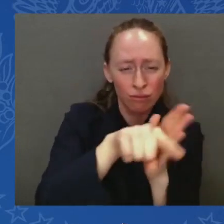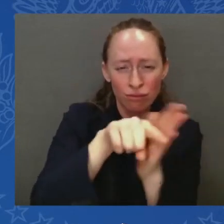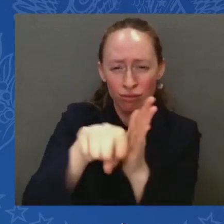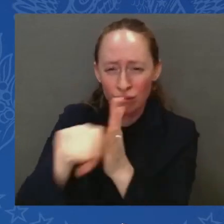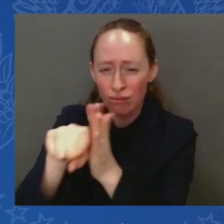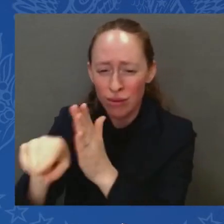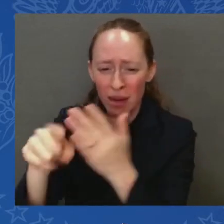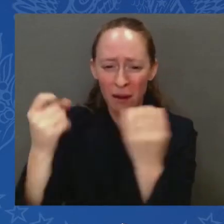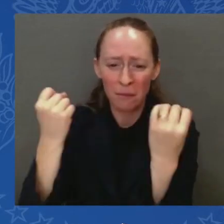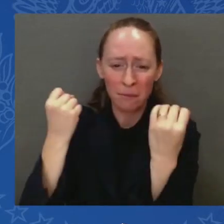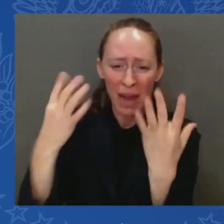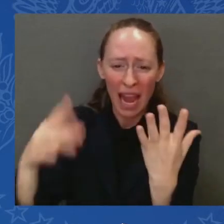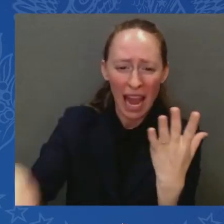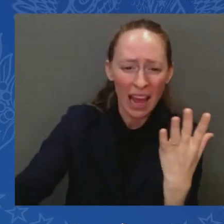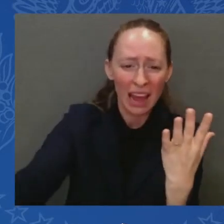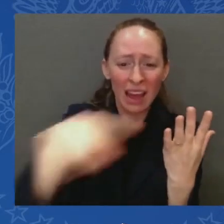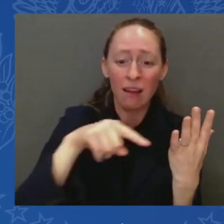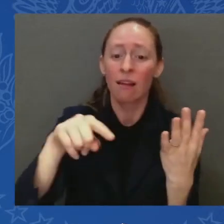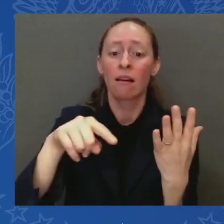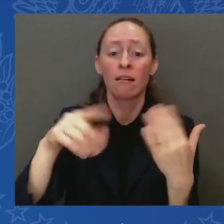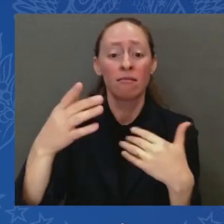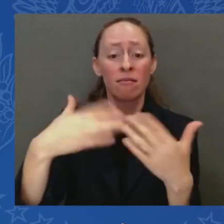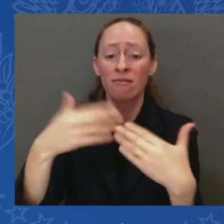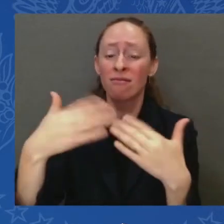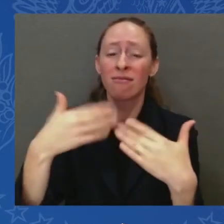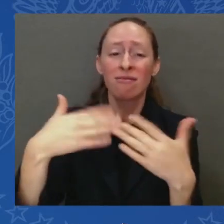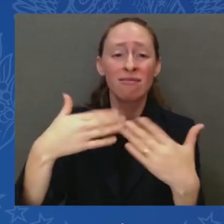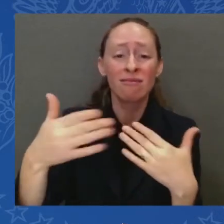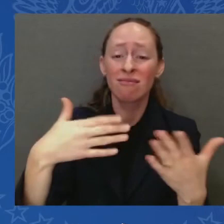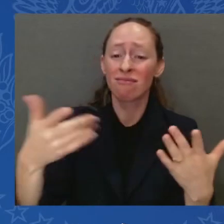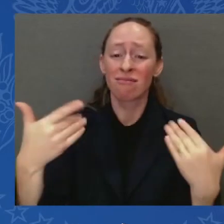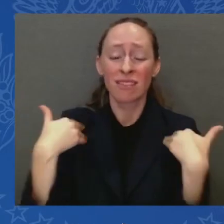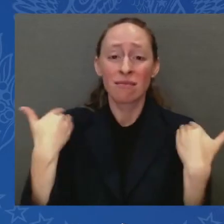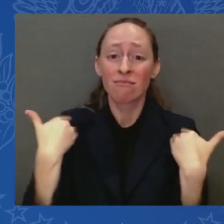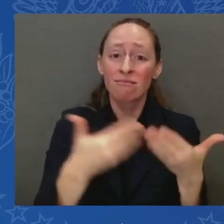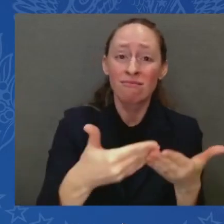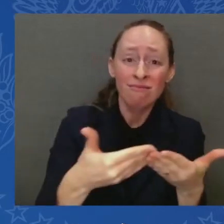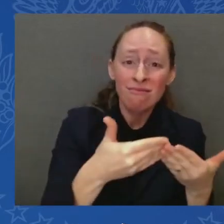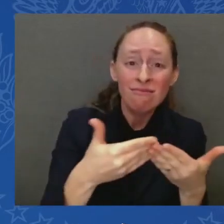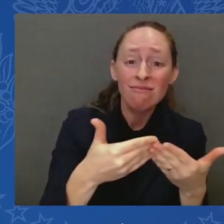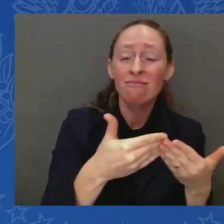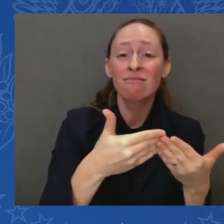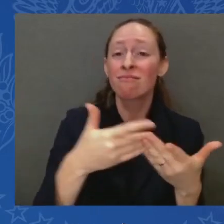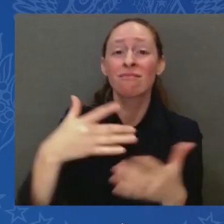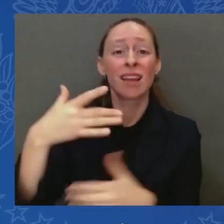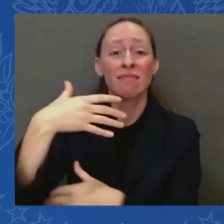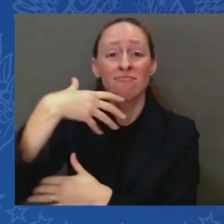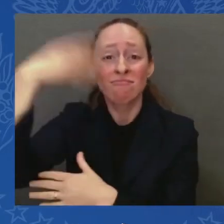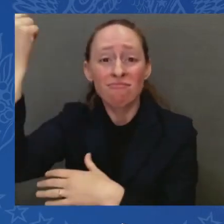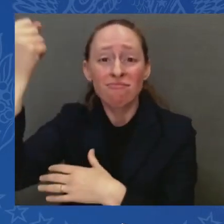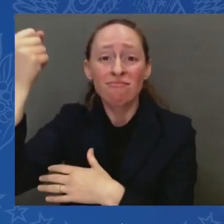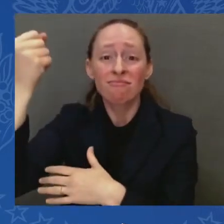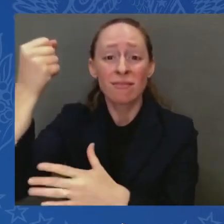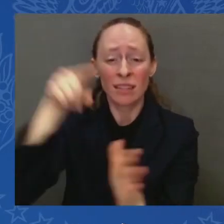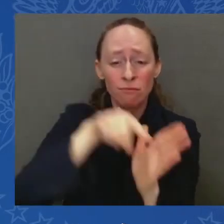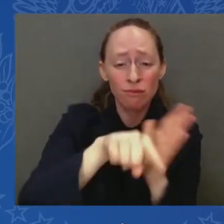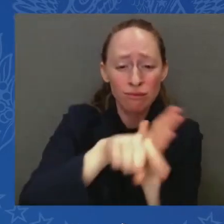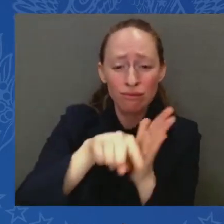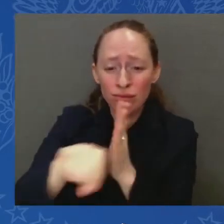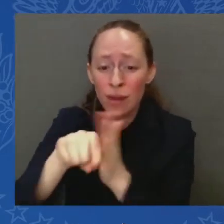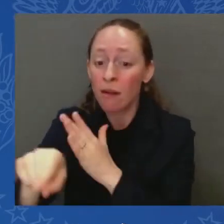taken hostage, children slaughtered, babies slaughtered, entire families massacred, rape,